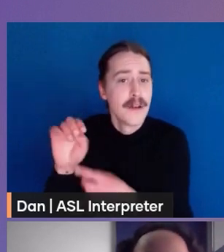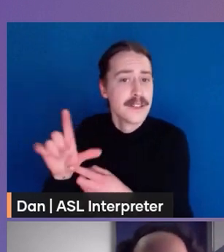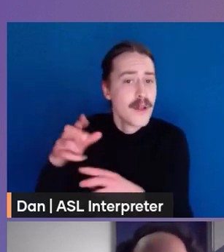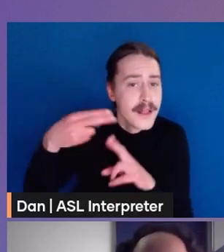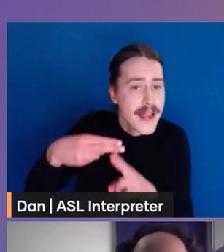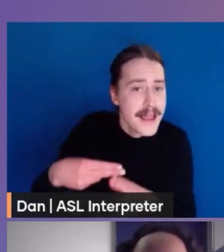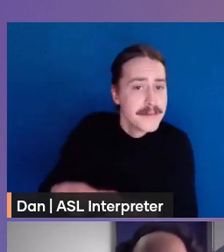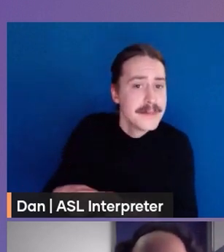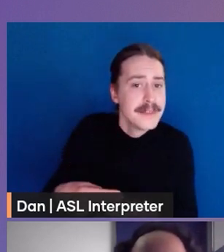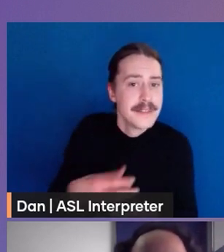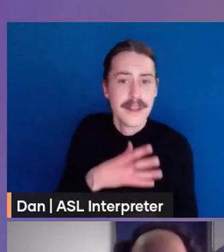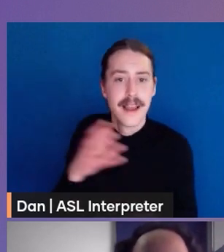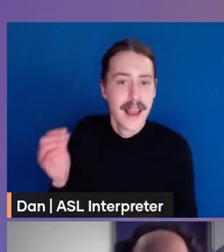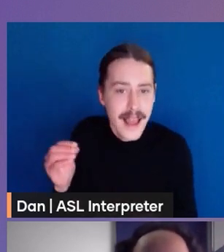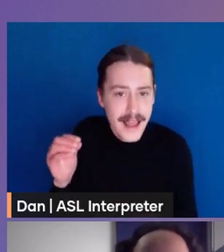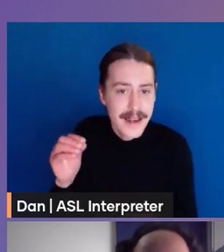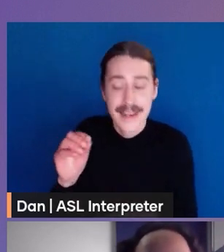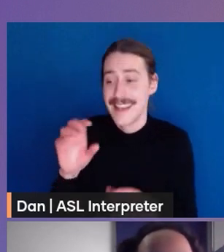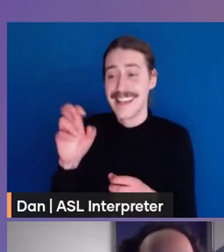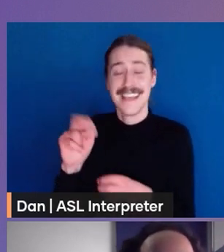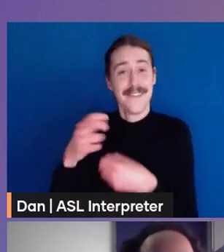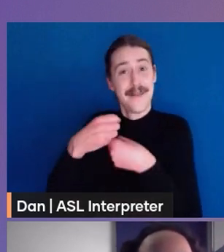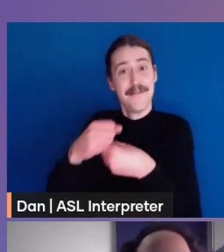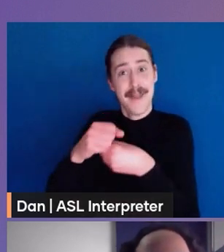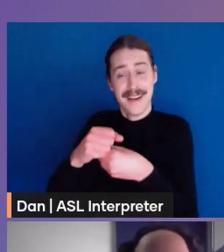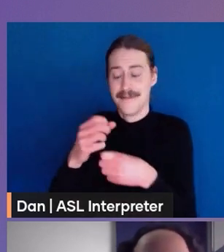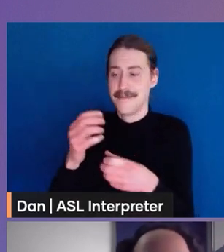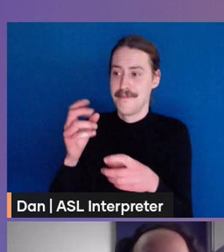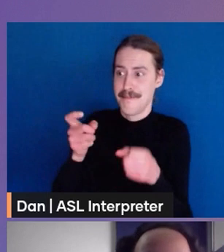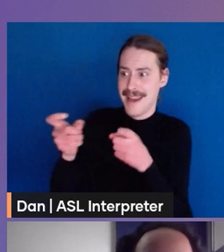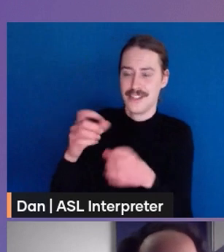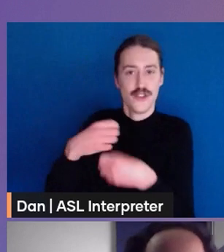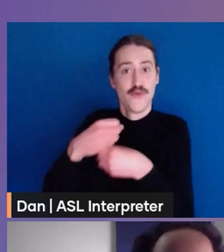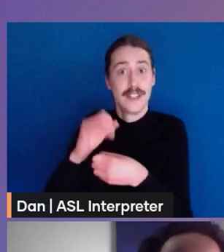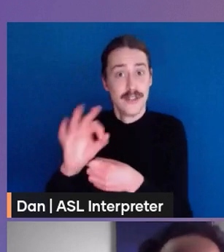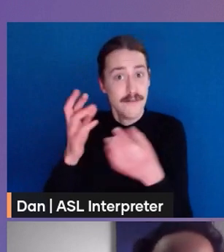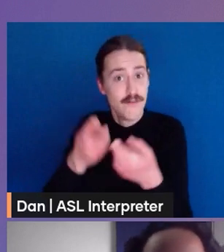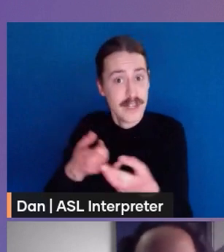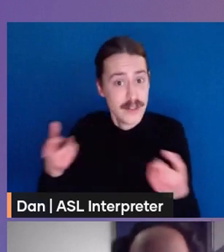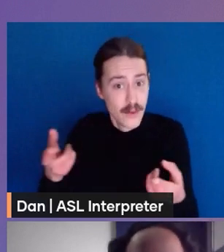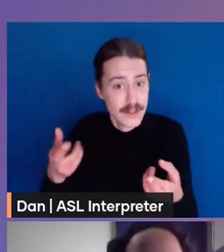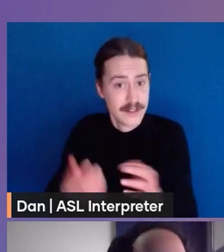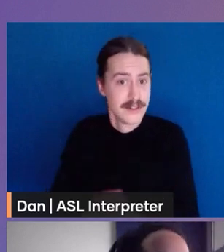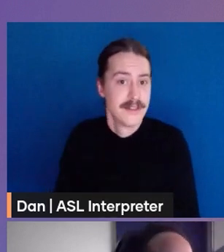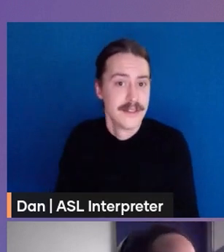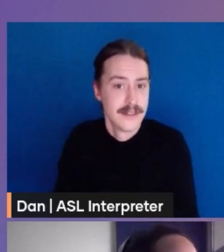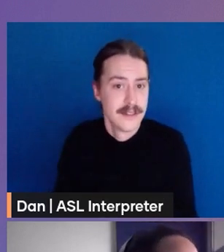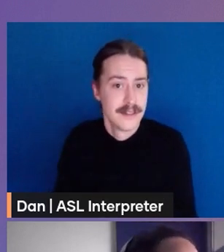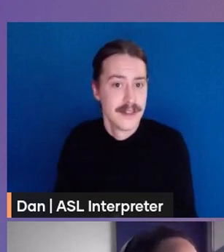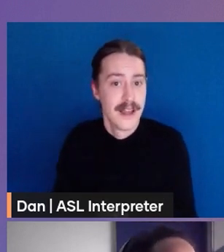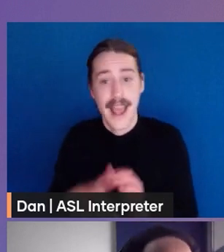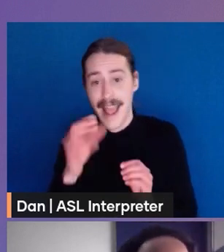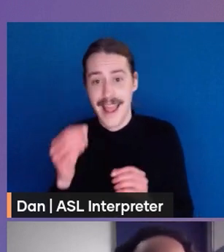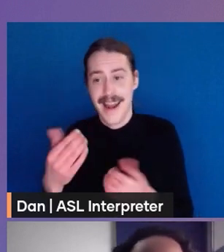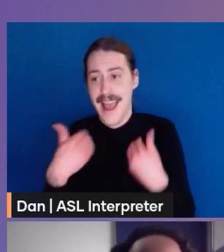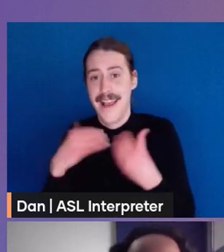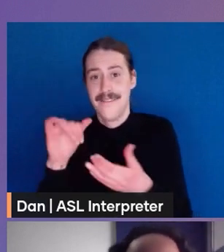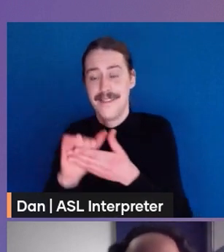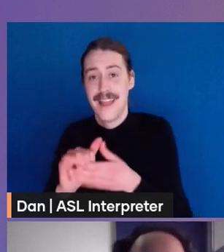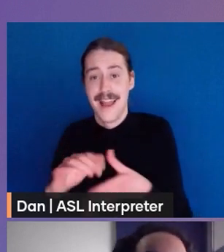and even manage the creation of resources that are not directly connected with a VPC like a subnet group,